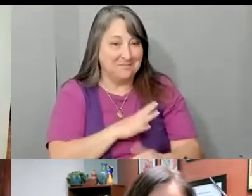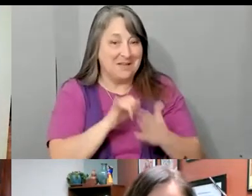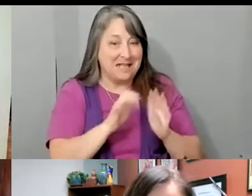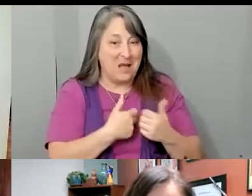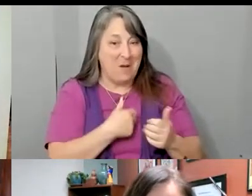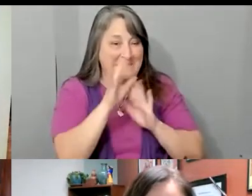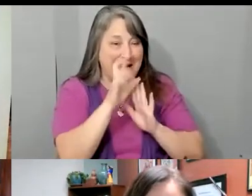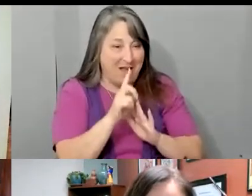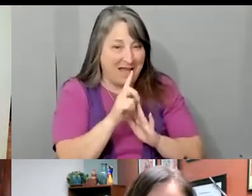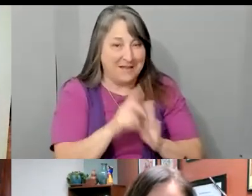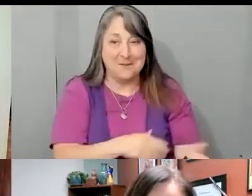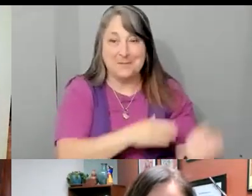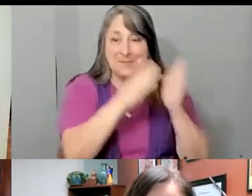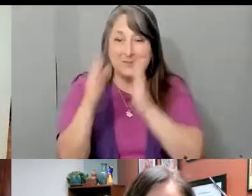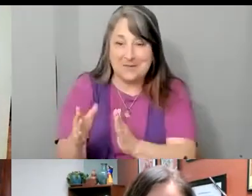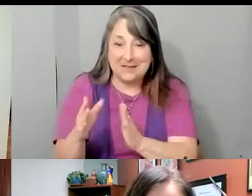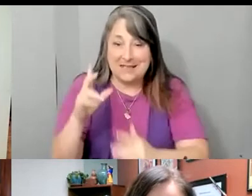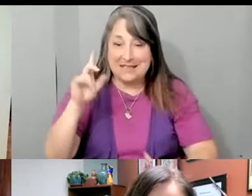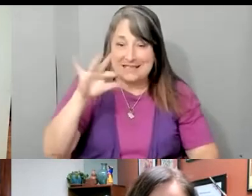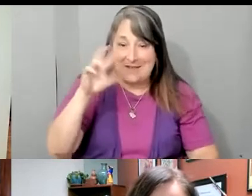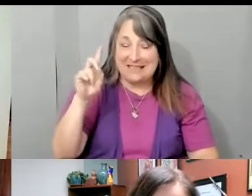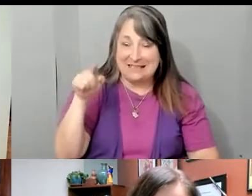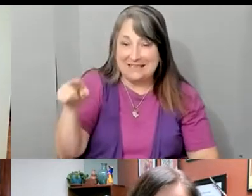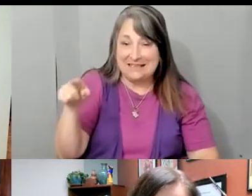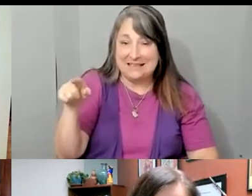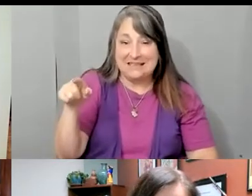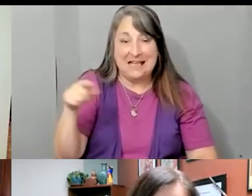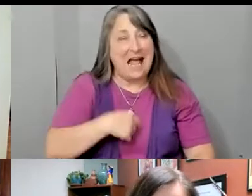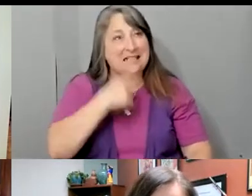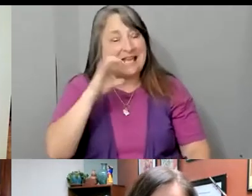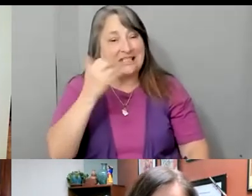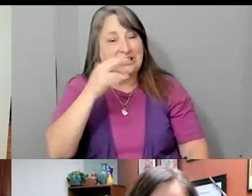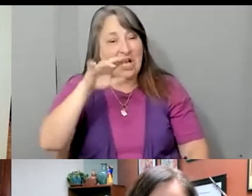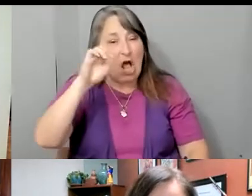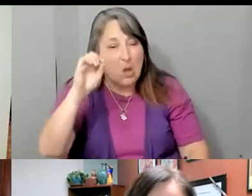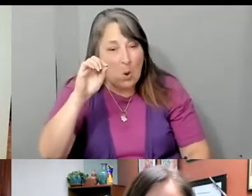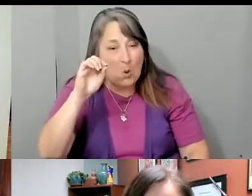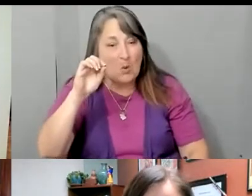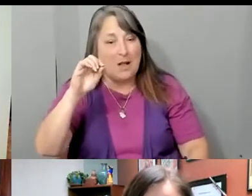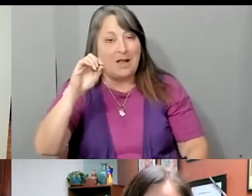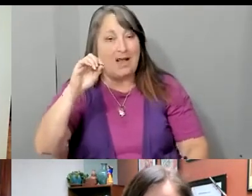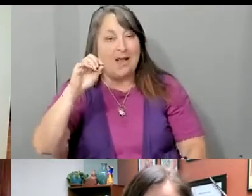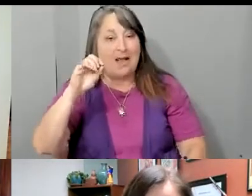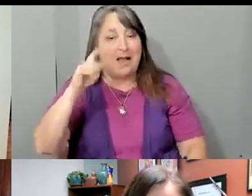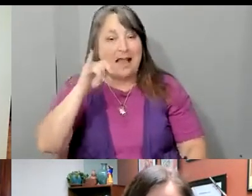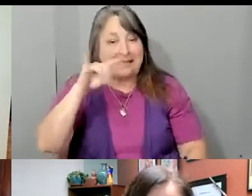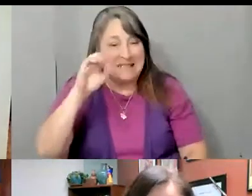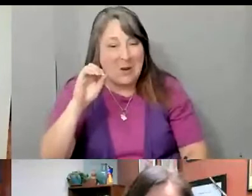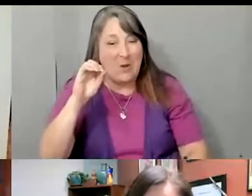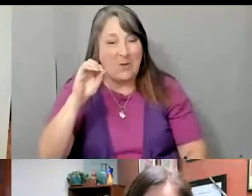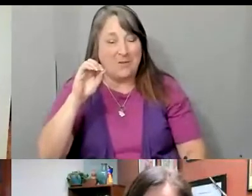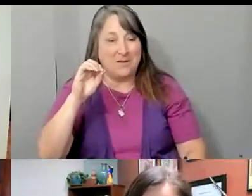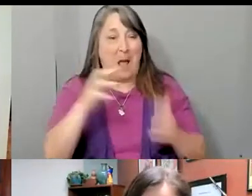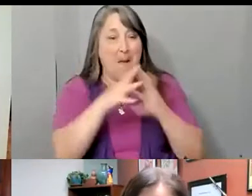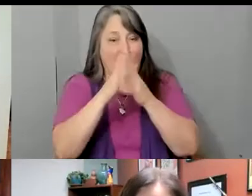David. So, I would say Chicano, Latino, Mexicano, Americano.